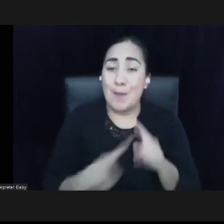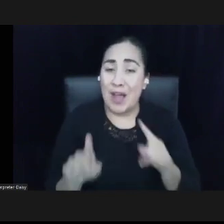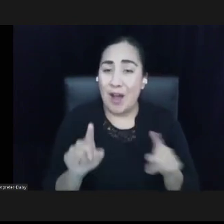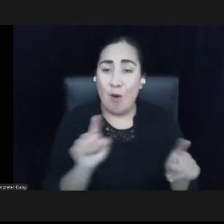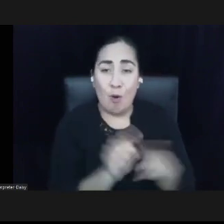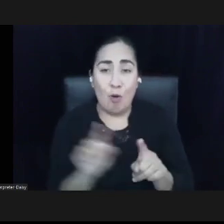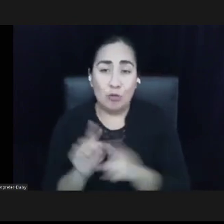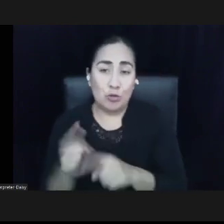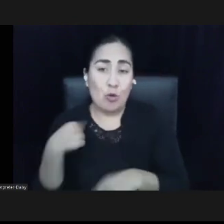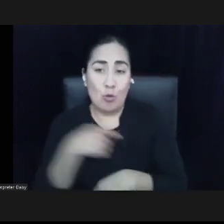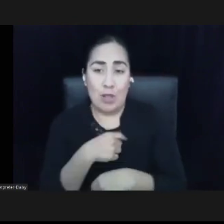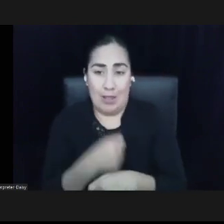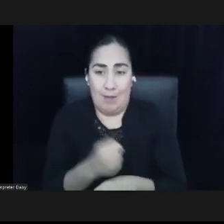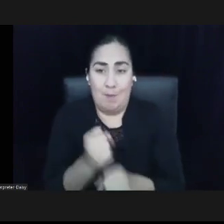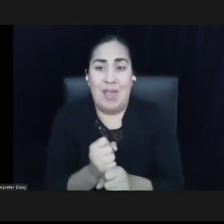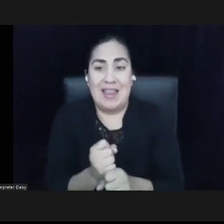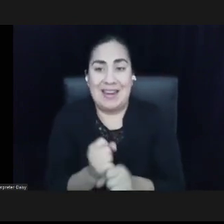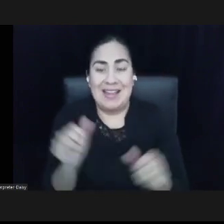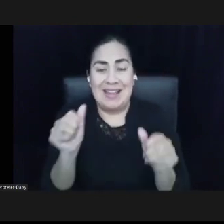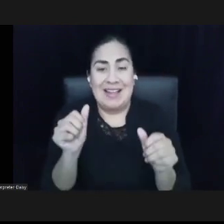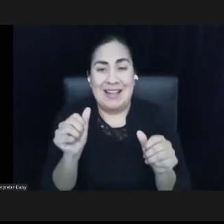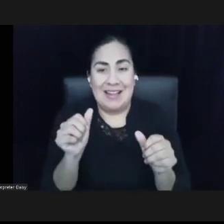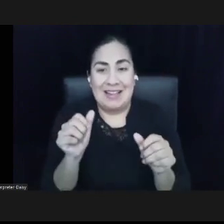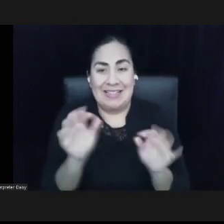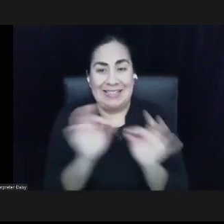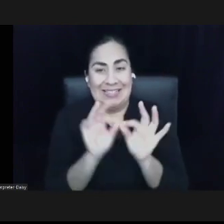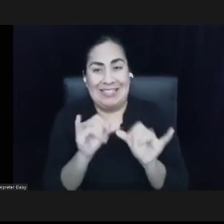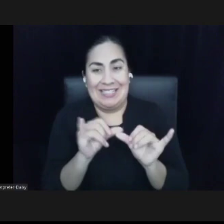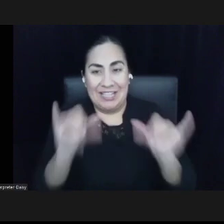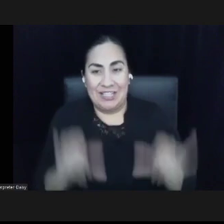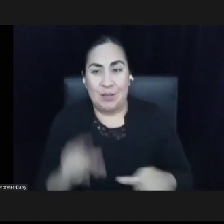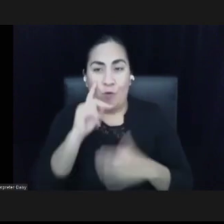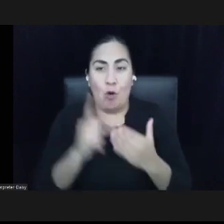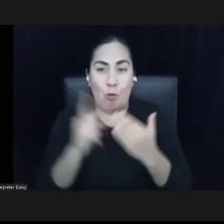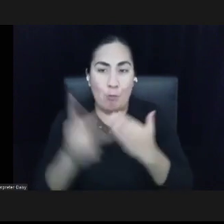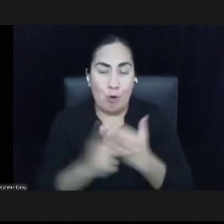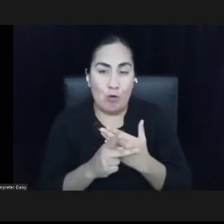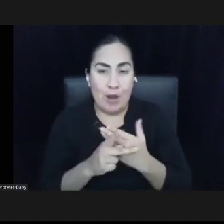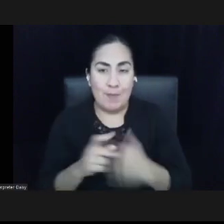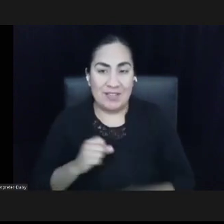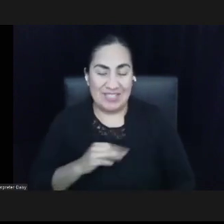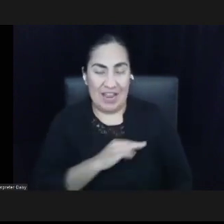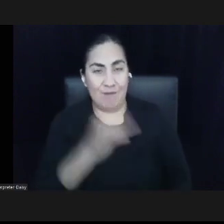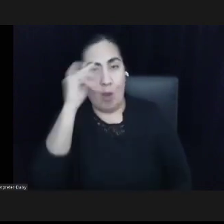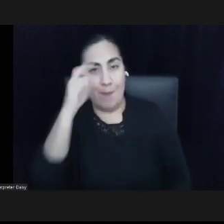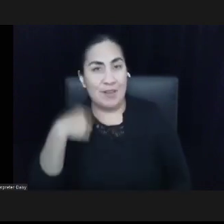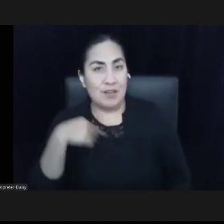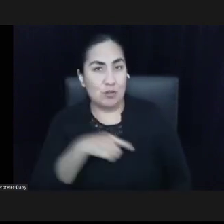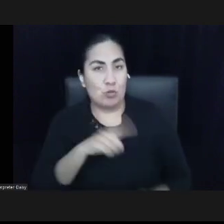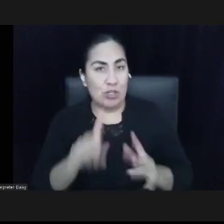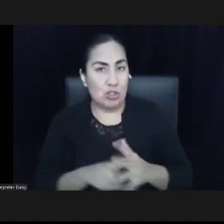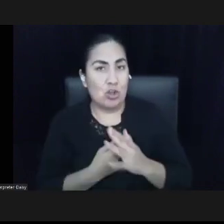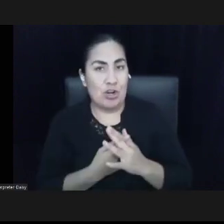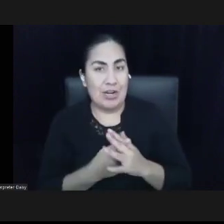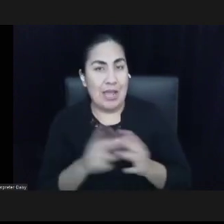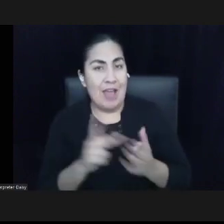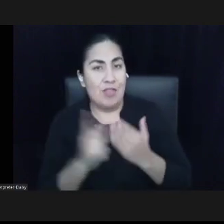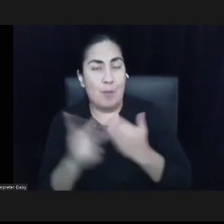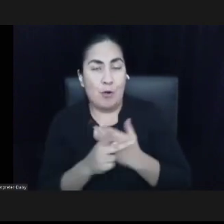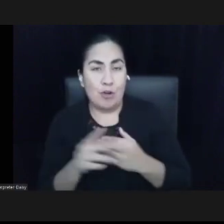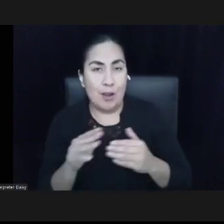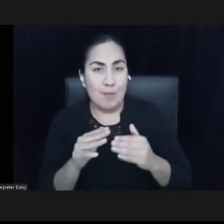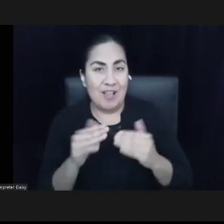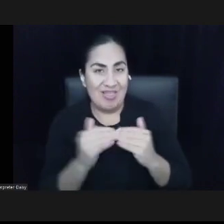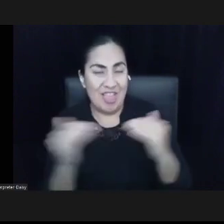for program staff because we started this work at the program level. It will expand to the entire